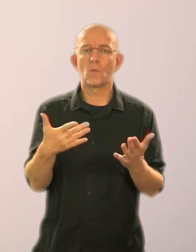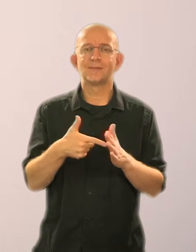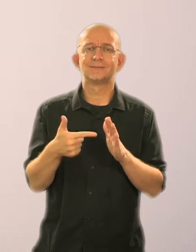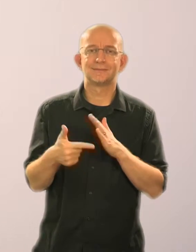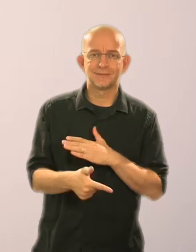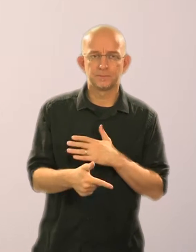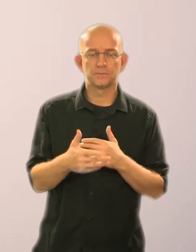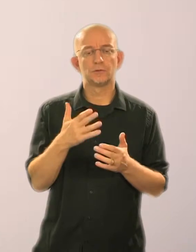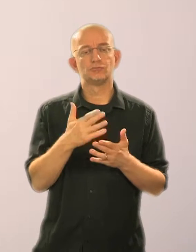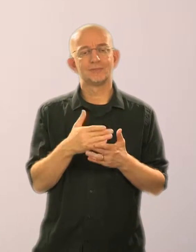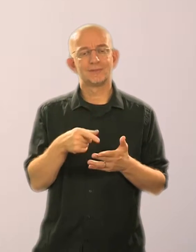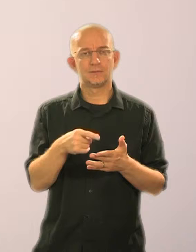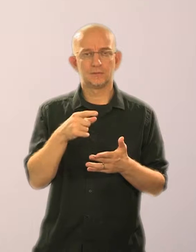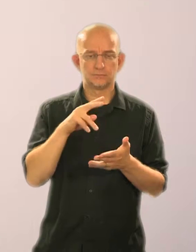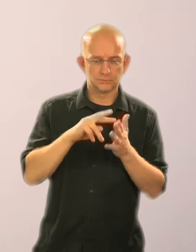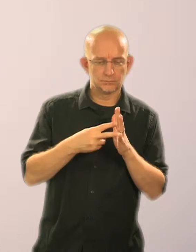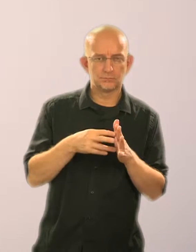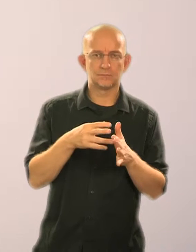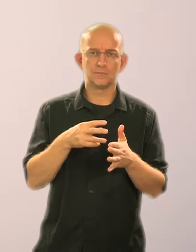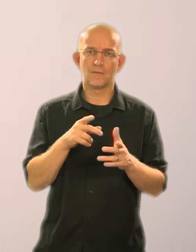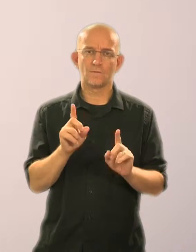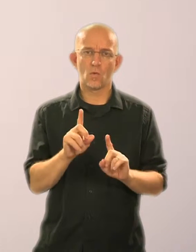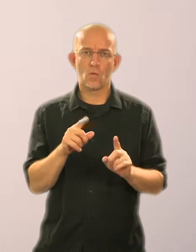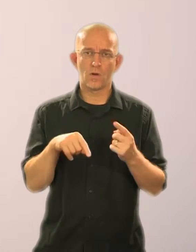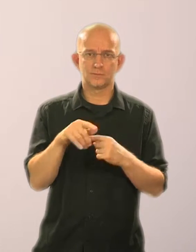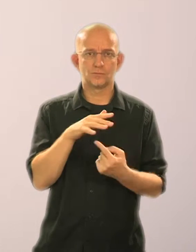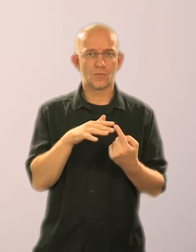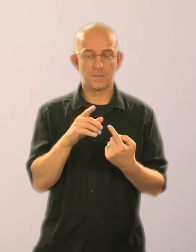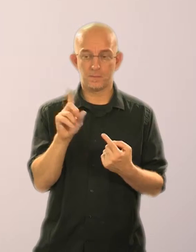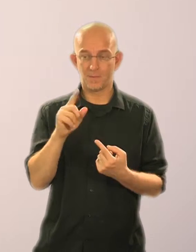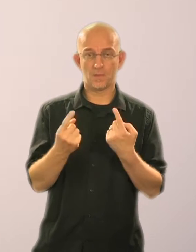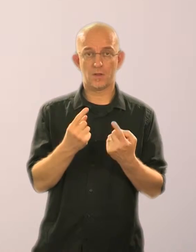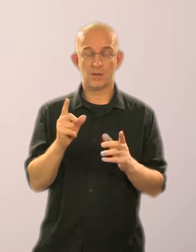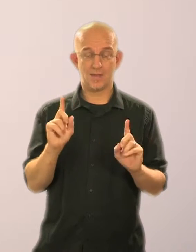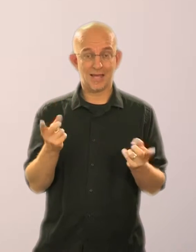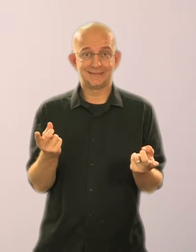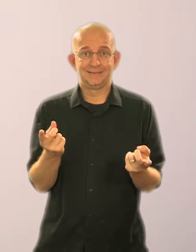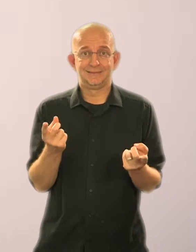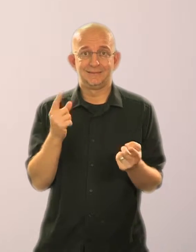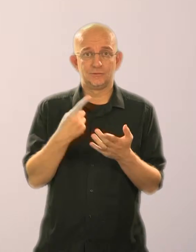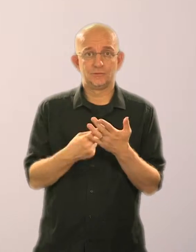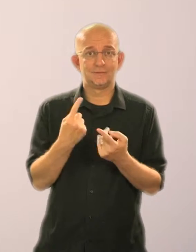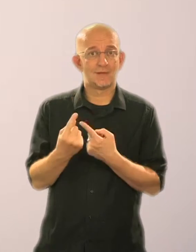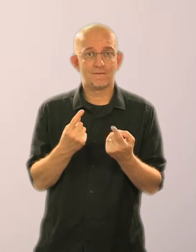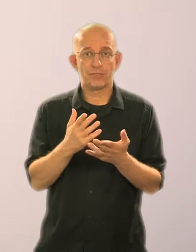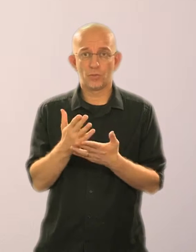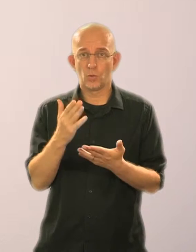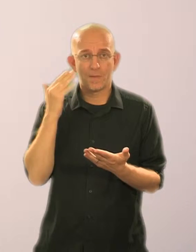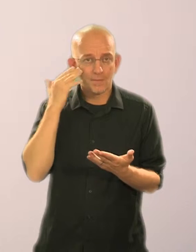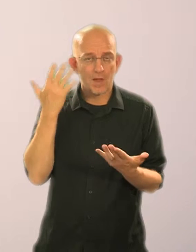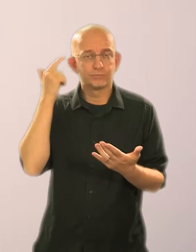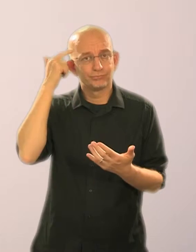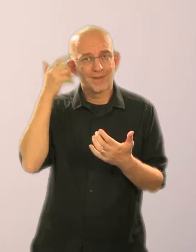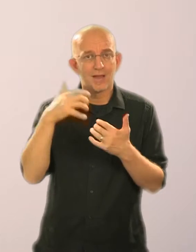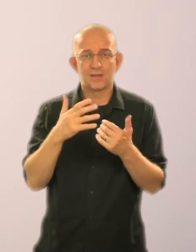situations where someone is unable to make a decision because the way their mind or brain works is affected. For example, by